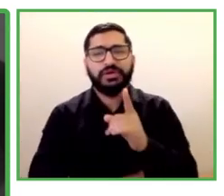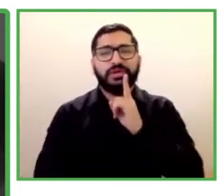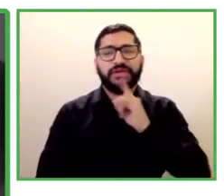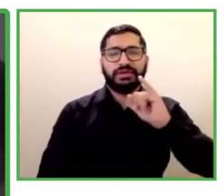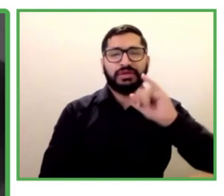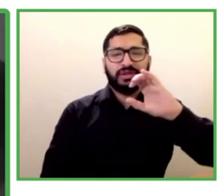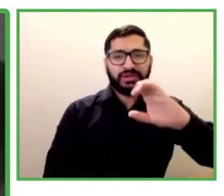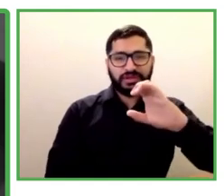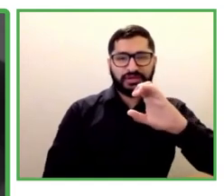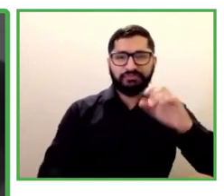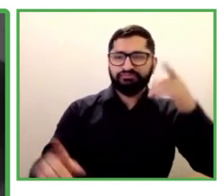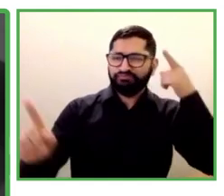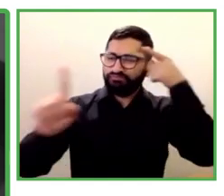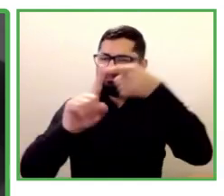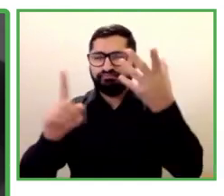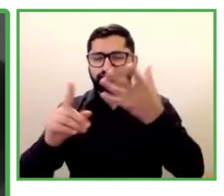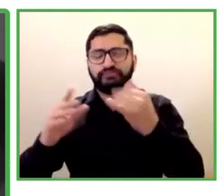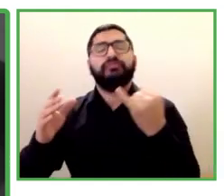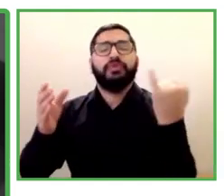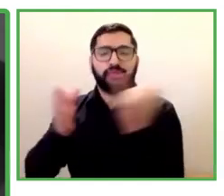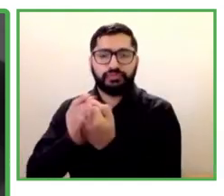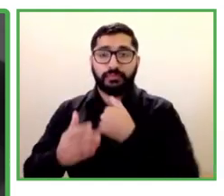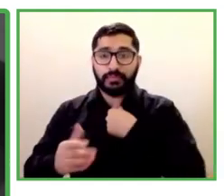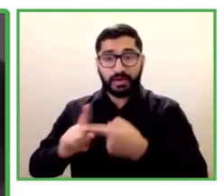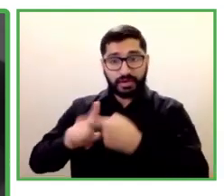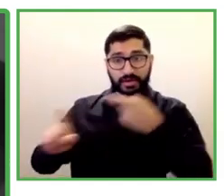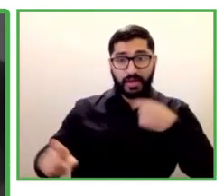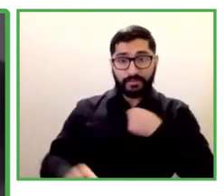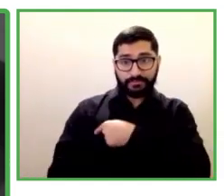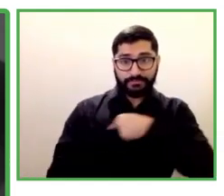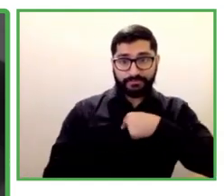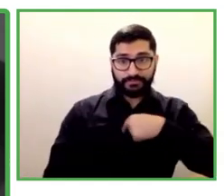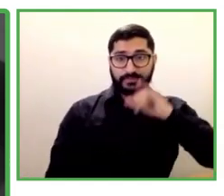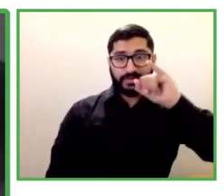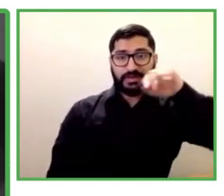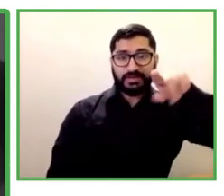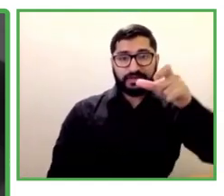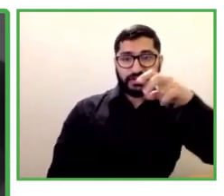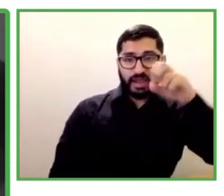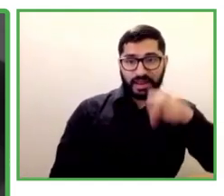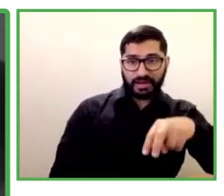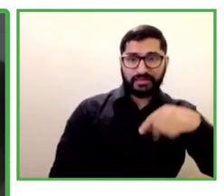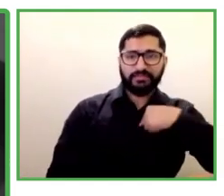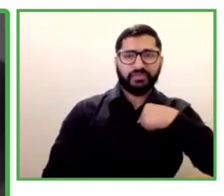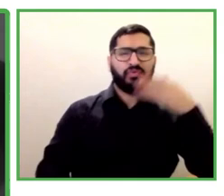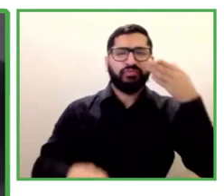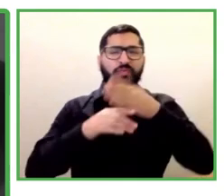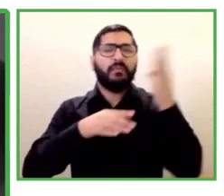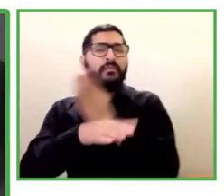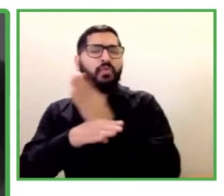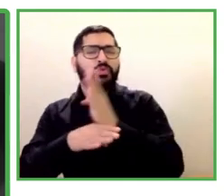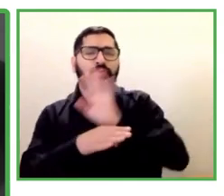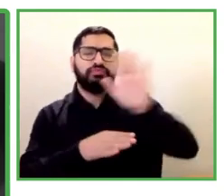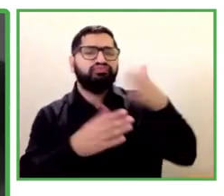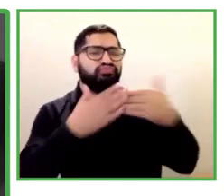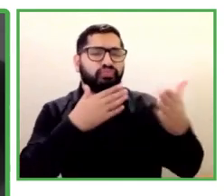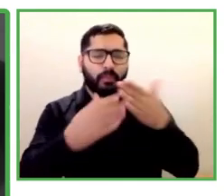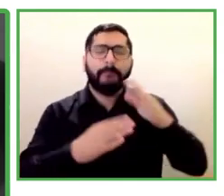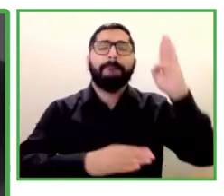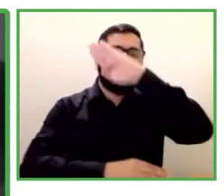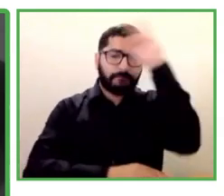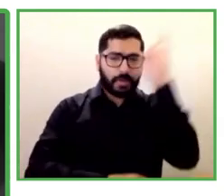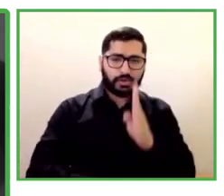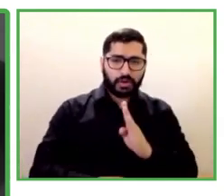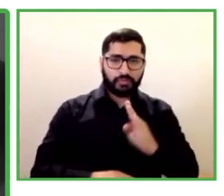We're a company from Brazil specializing in the employment of people with disabilities. Amanda is 19 years old.